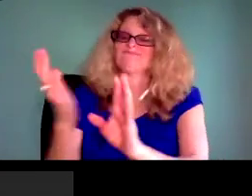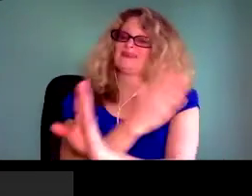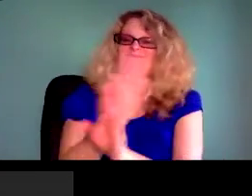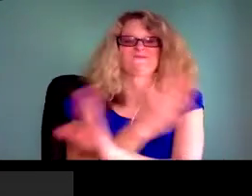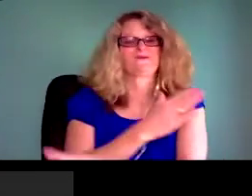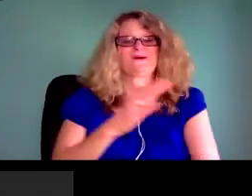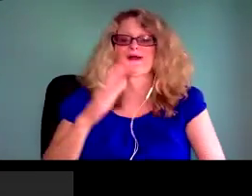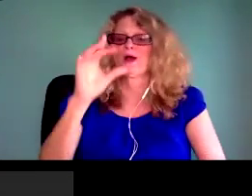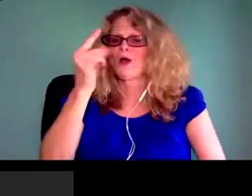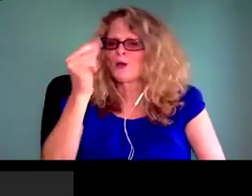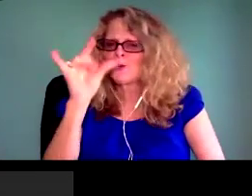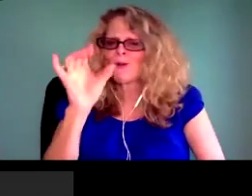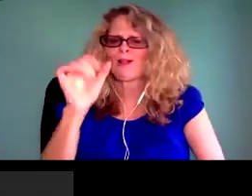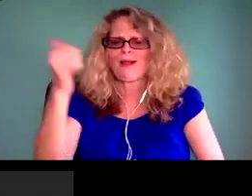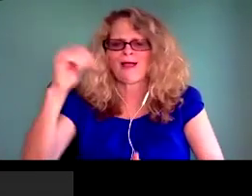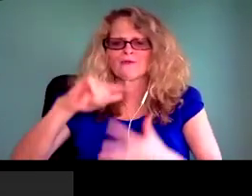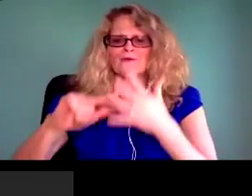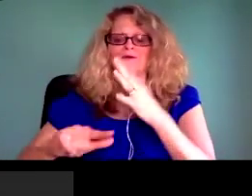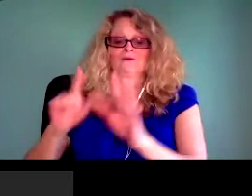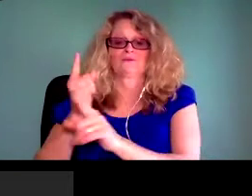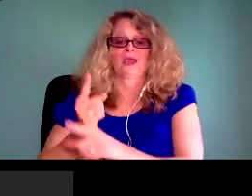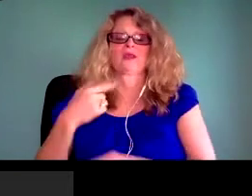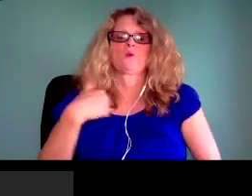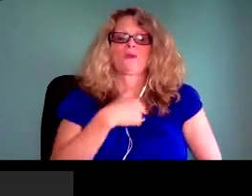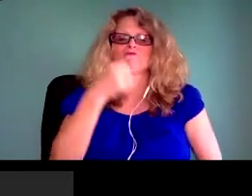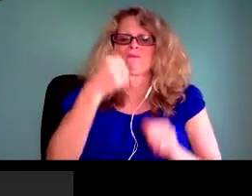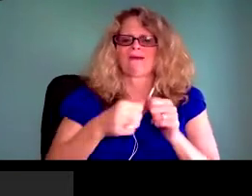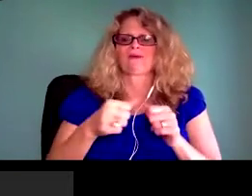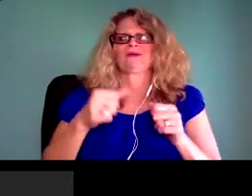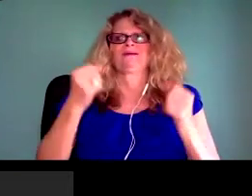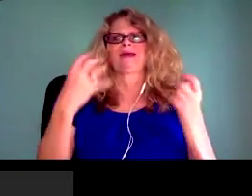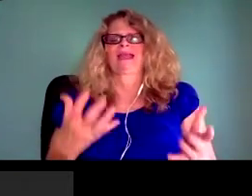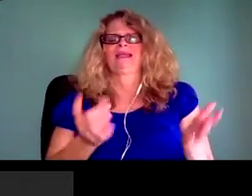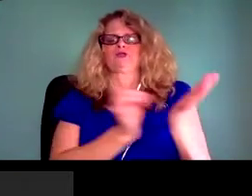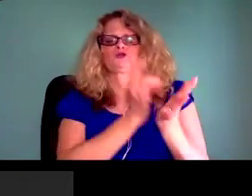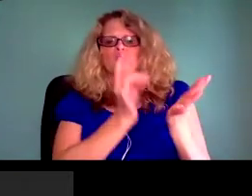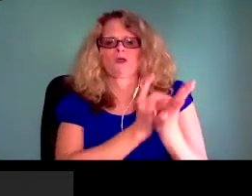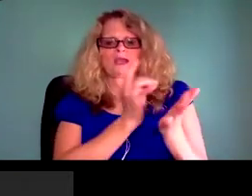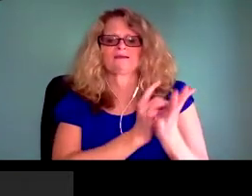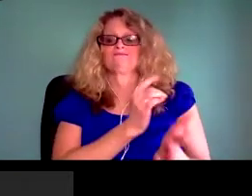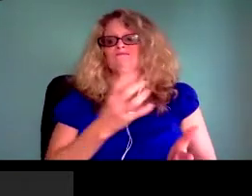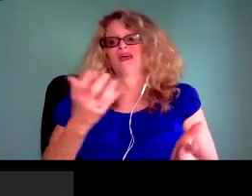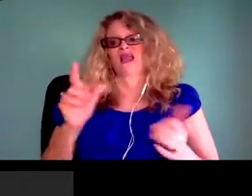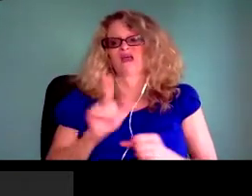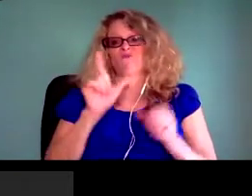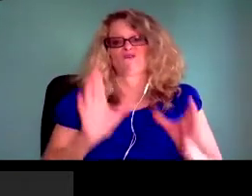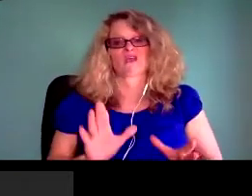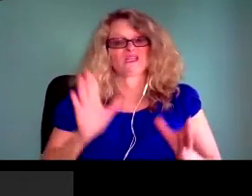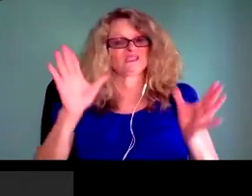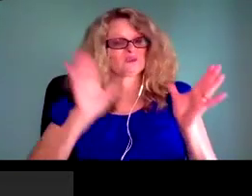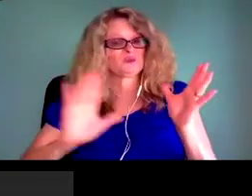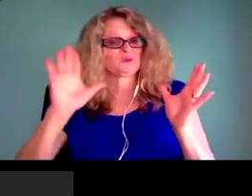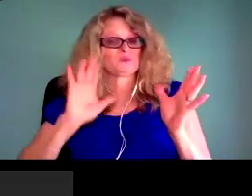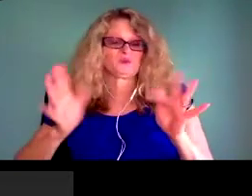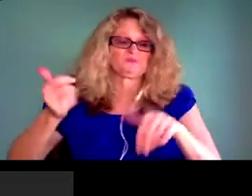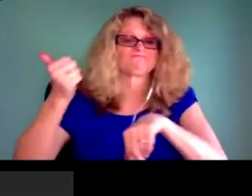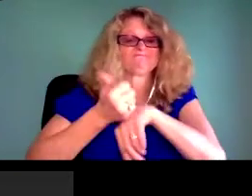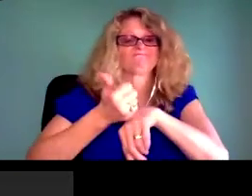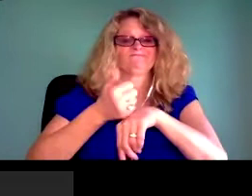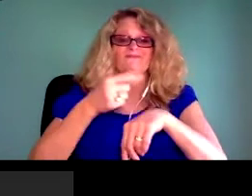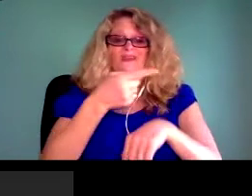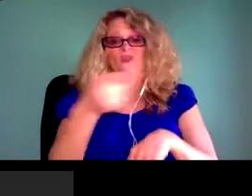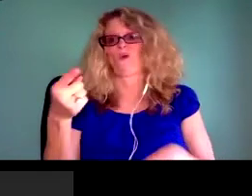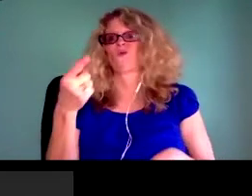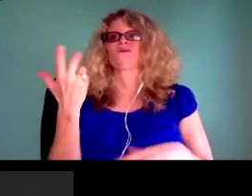ways of exploring the Internet. I try to tell my students that, you know, we used to have, I don't have one here with me, but,